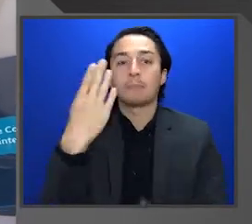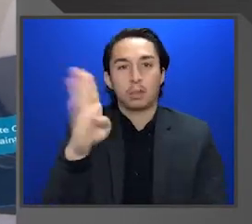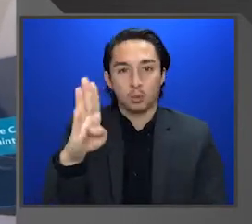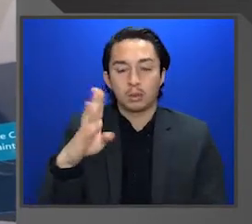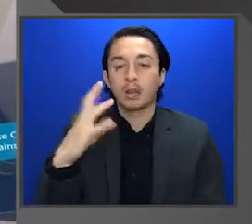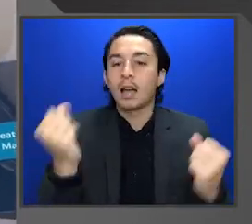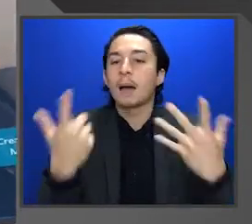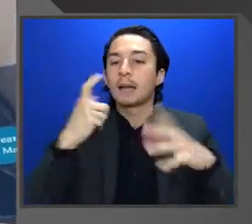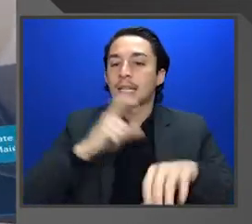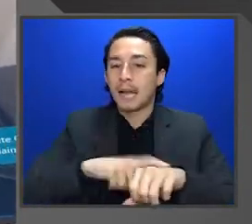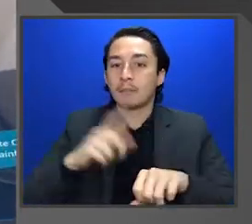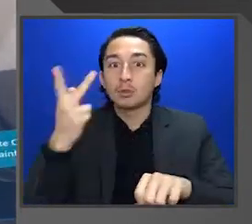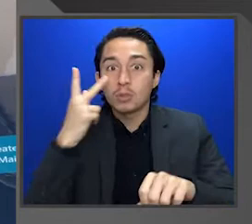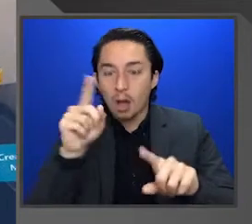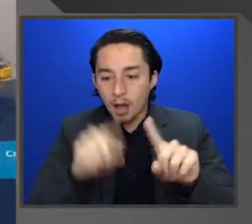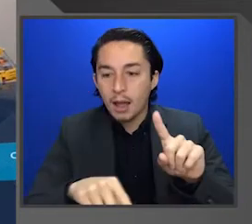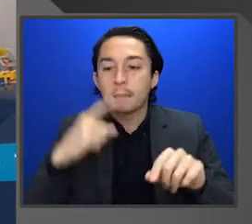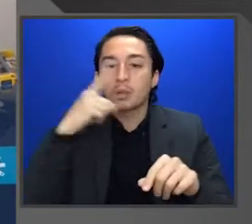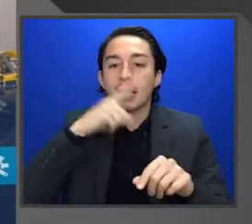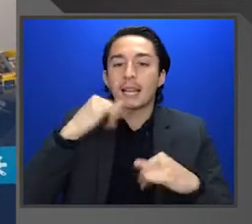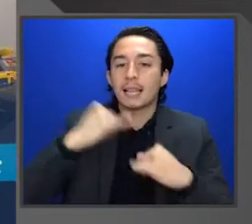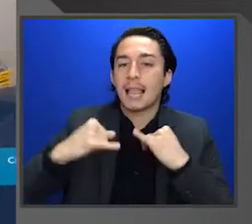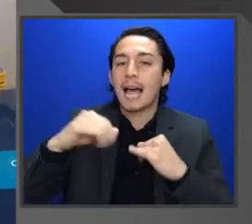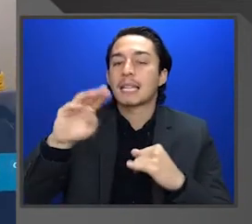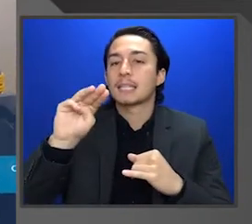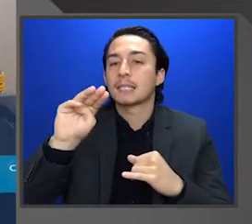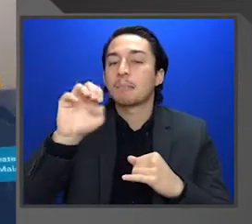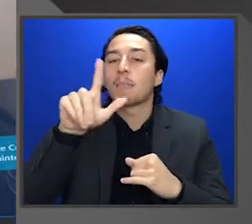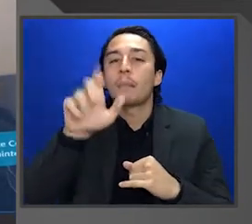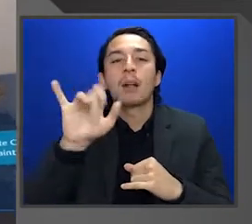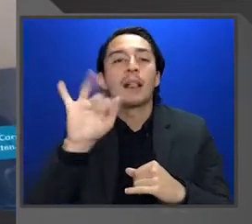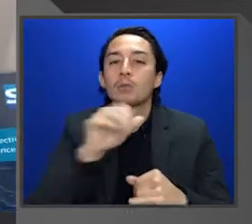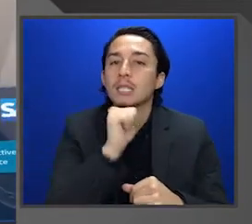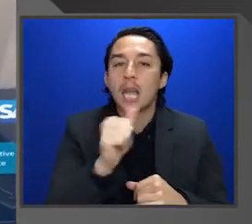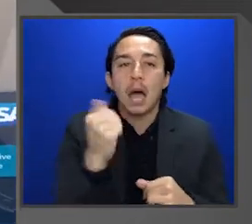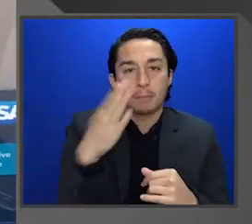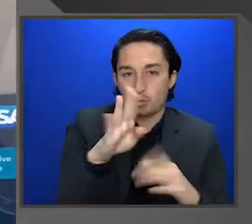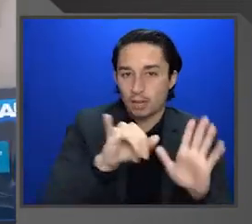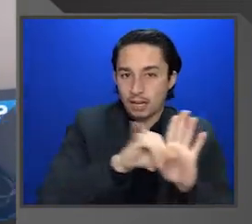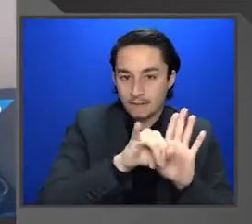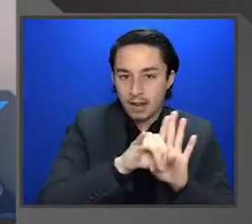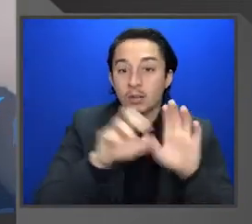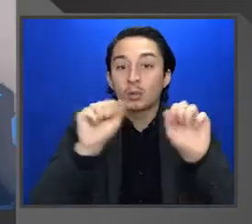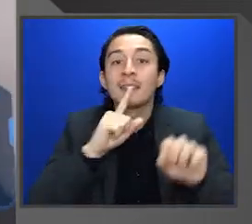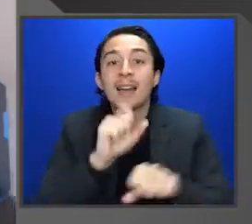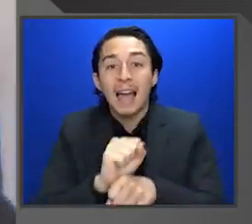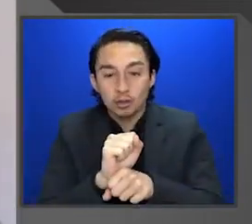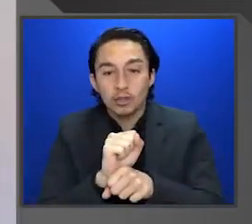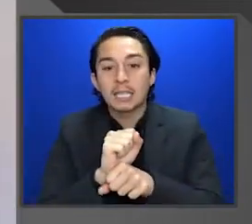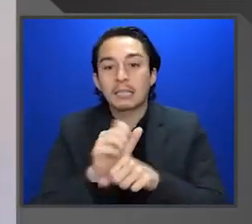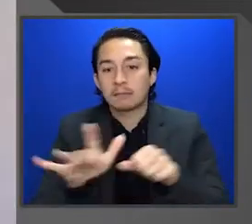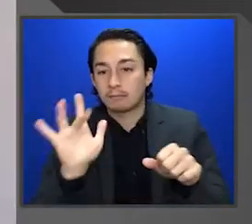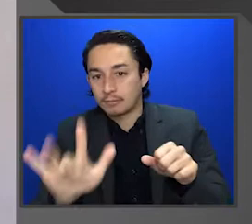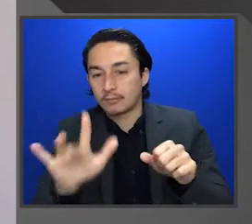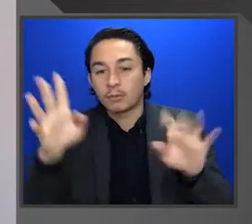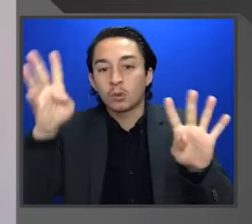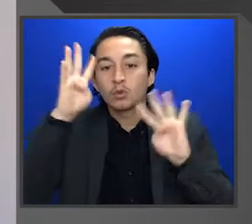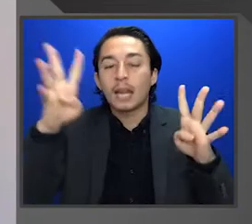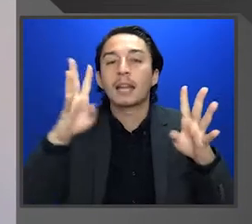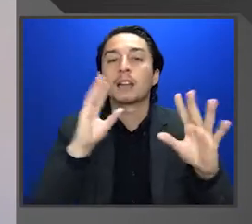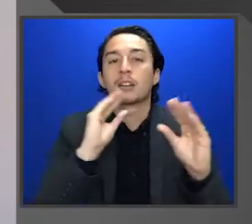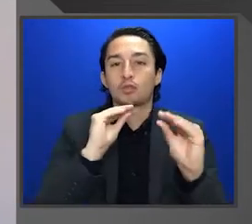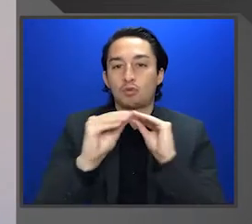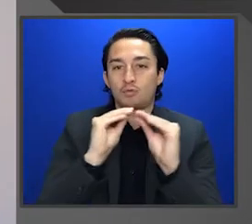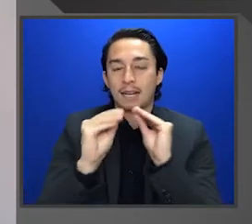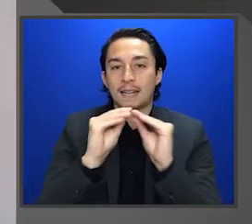many times that we saw it. And let's pretend that the last marble wasn't blue that was identified. You can actually go and create a corrective